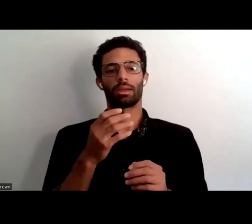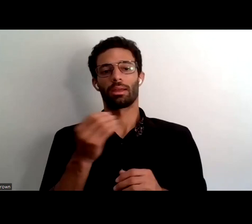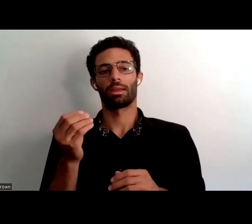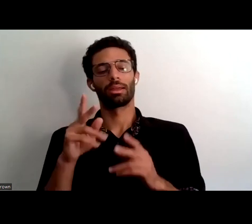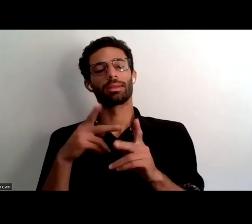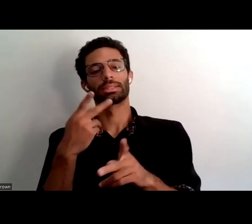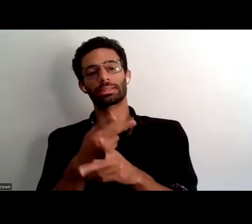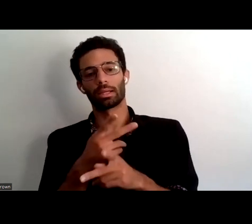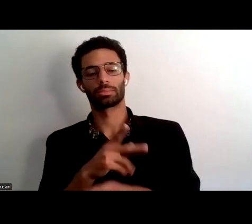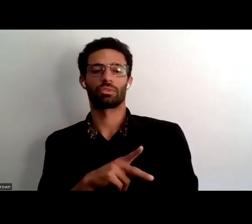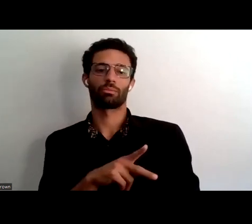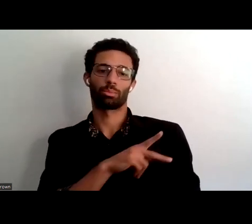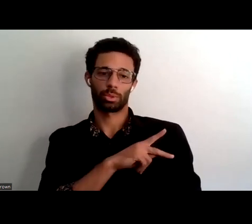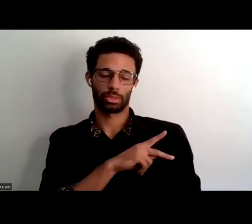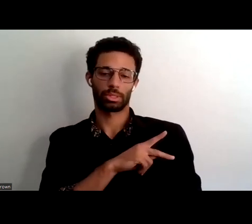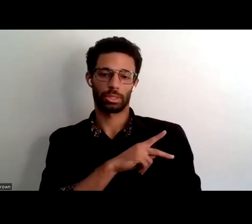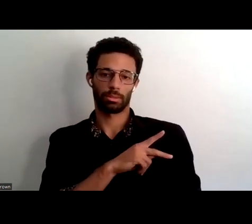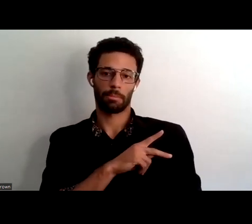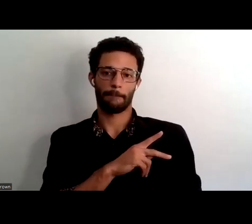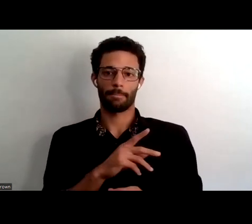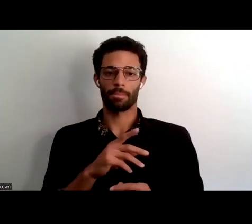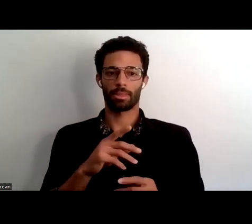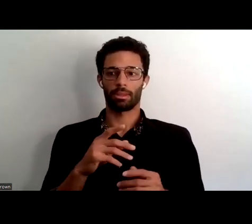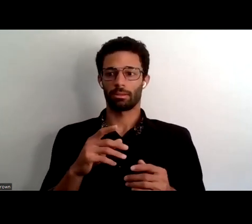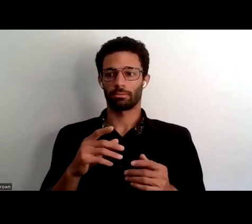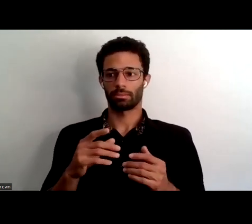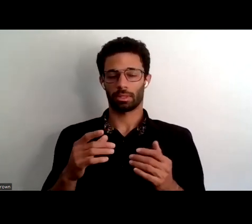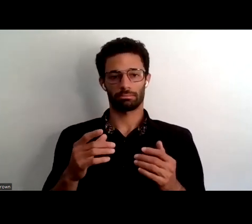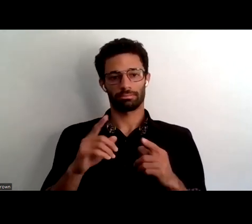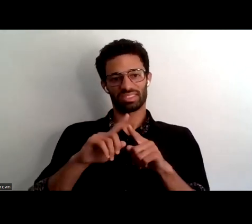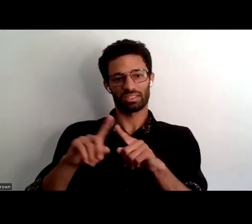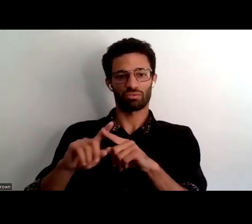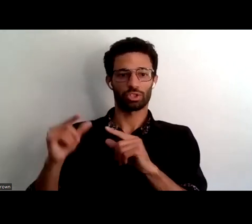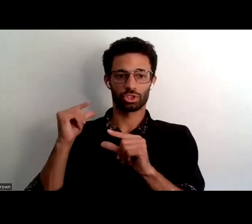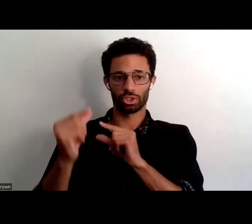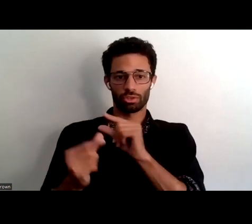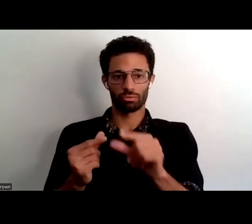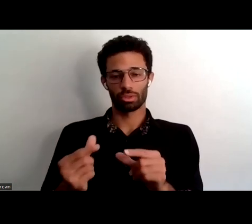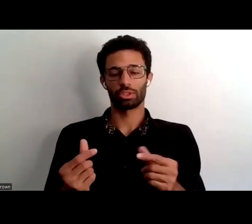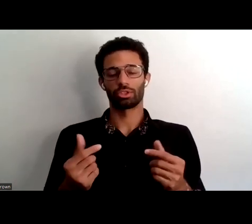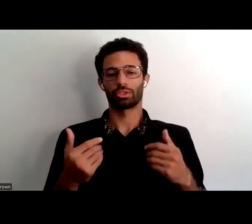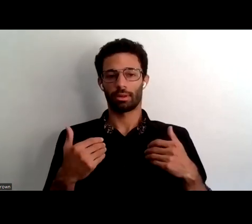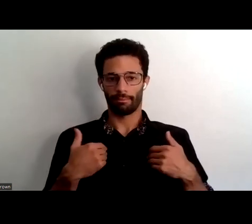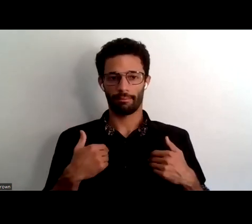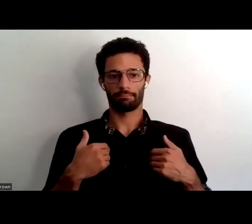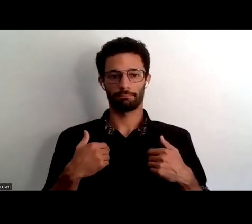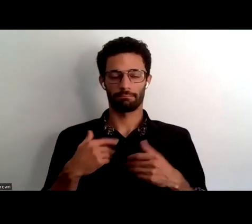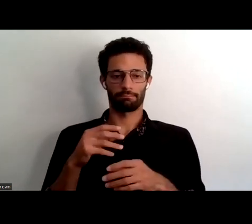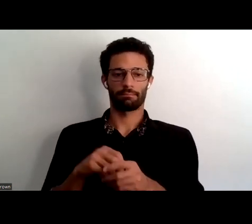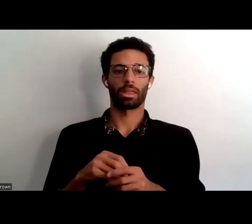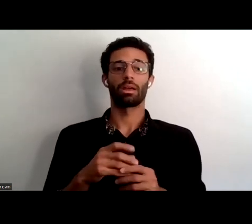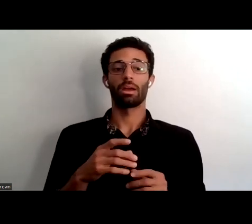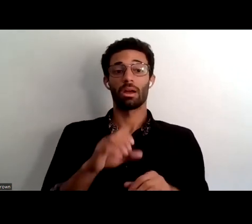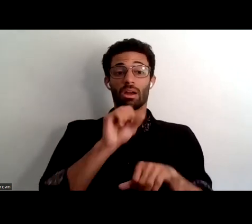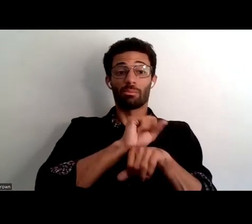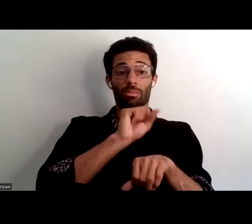personalities that the various generations have come forth with because employers are having a